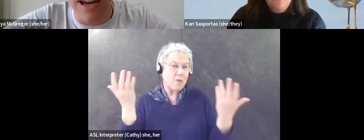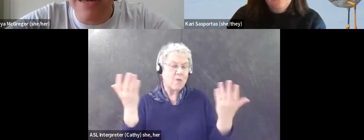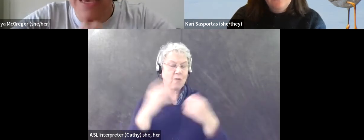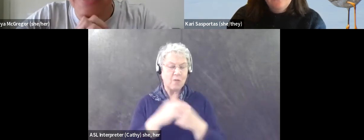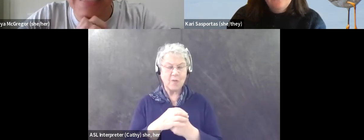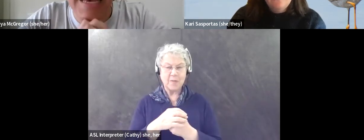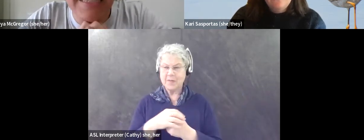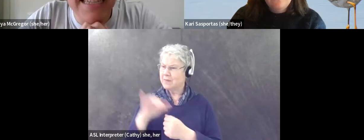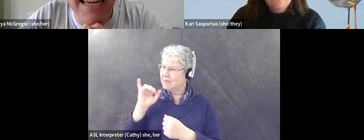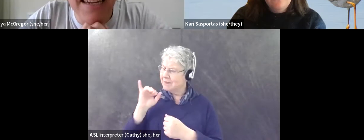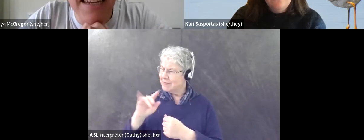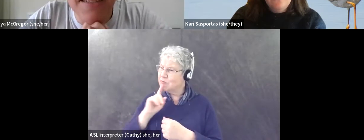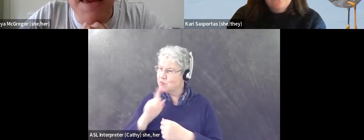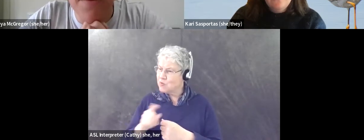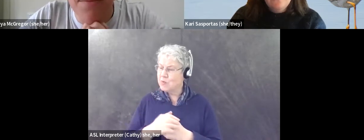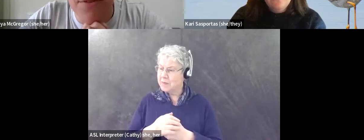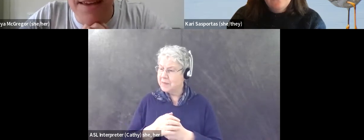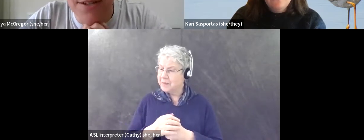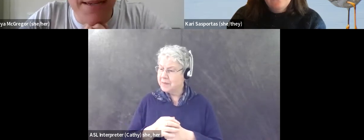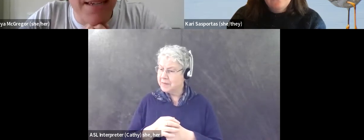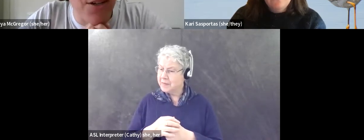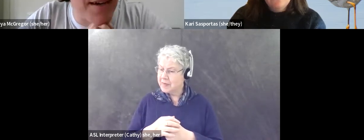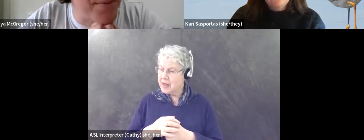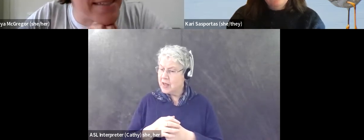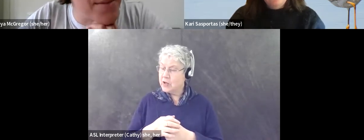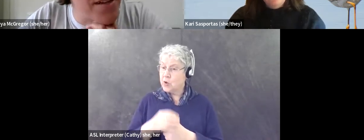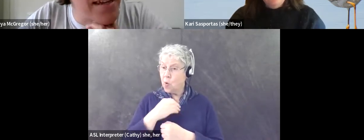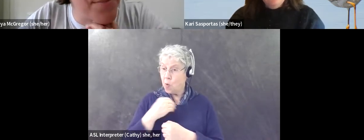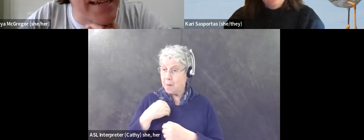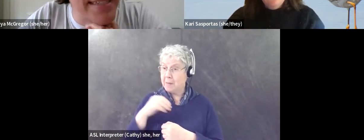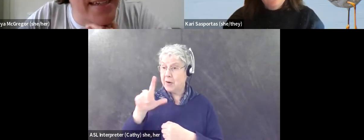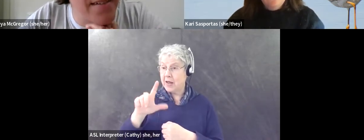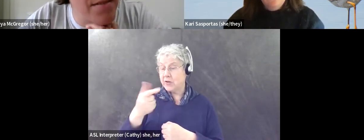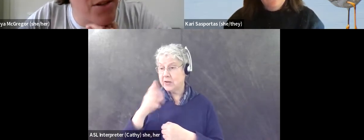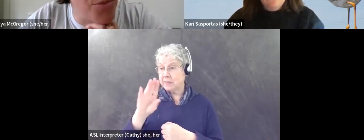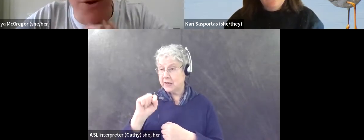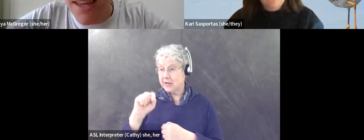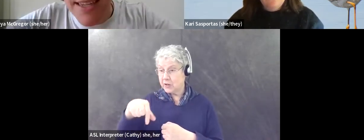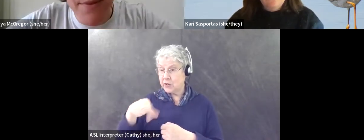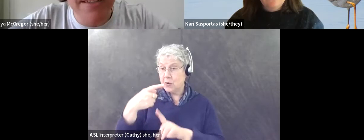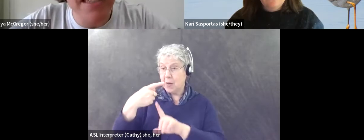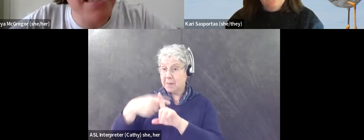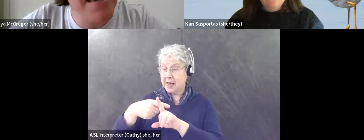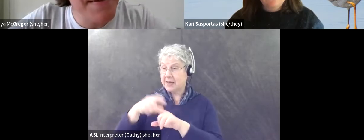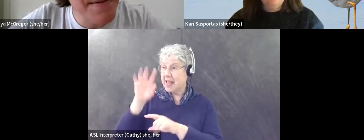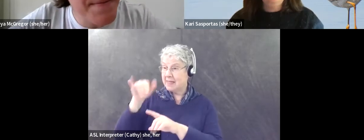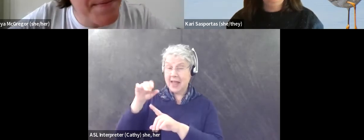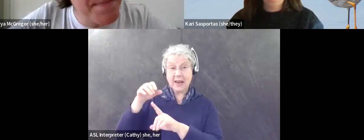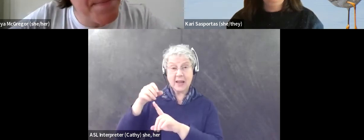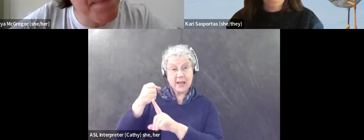Sure. And has, has that, has being a member of the LGBTQIA plus community impacted your birding experiences?